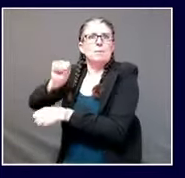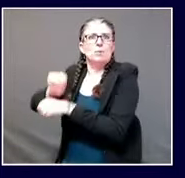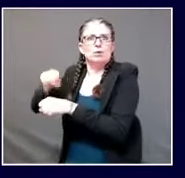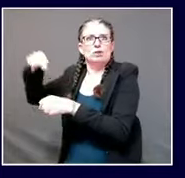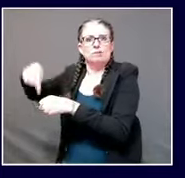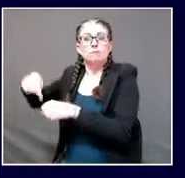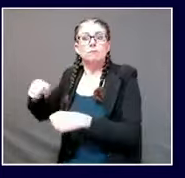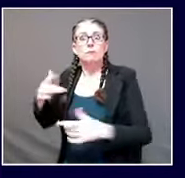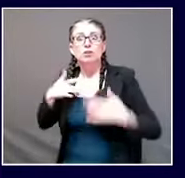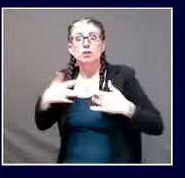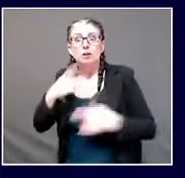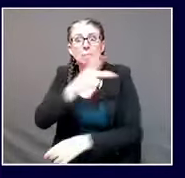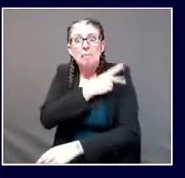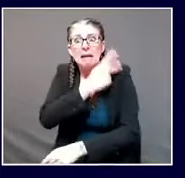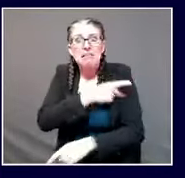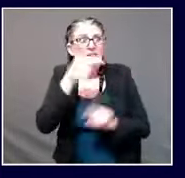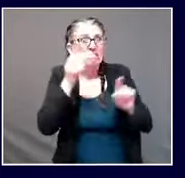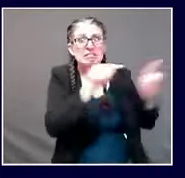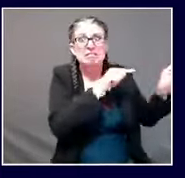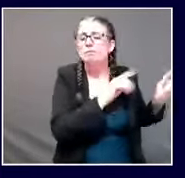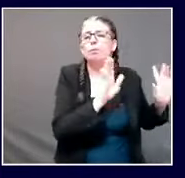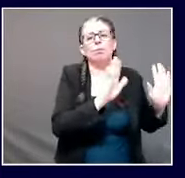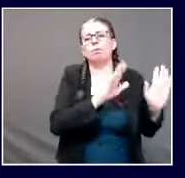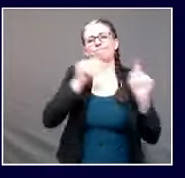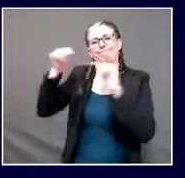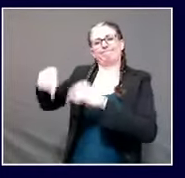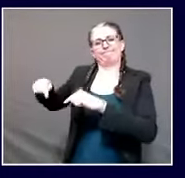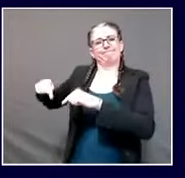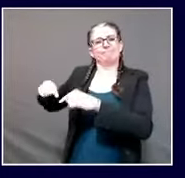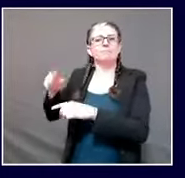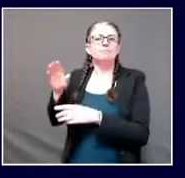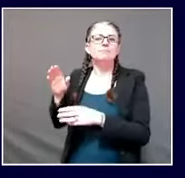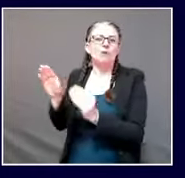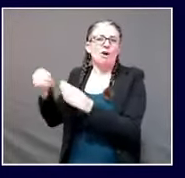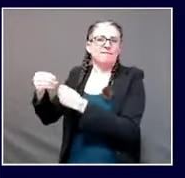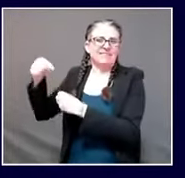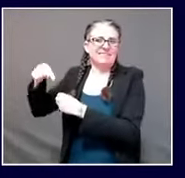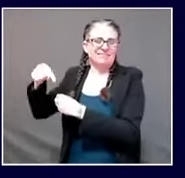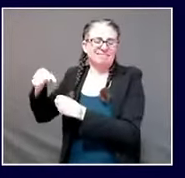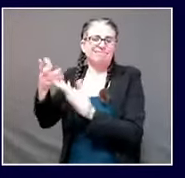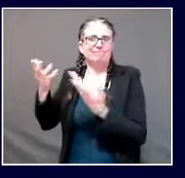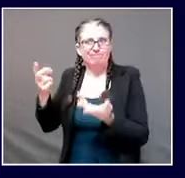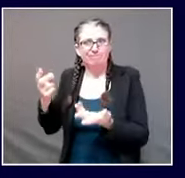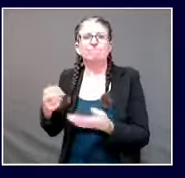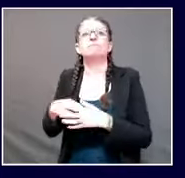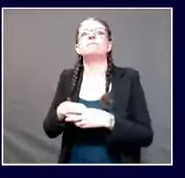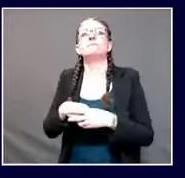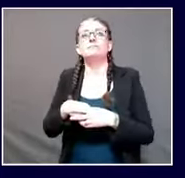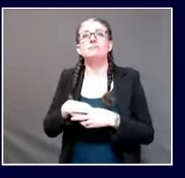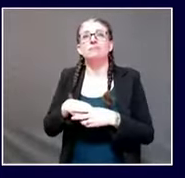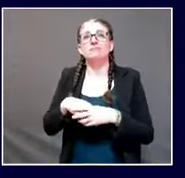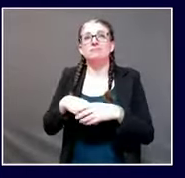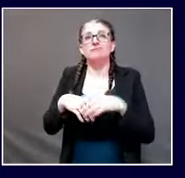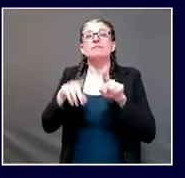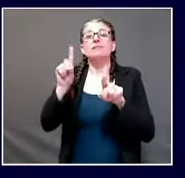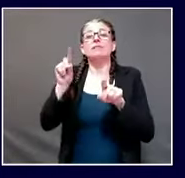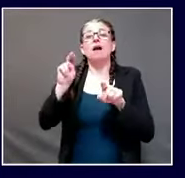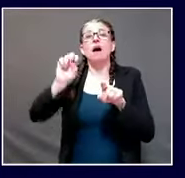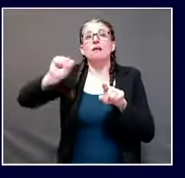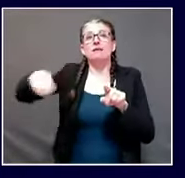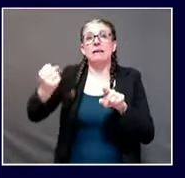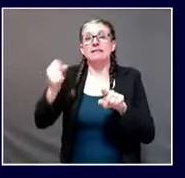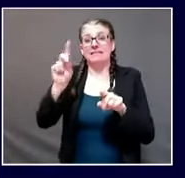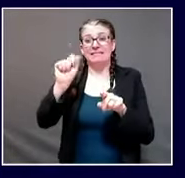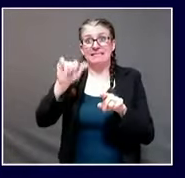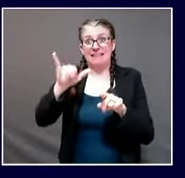office, and again, where we are aware of three cases. At Donna's Daycare in Lewiston, three cases. At the